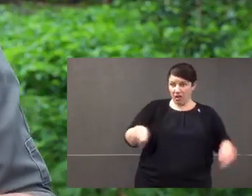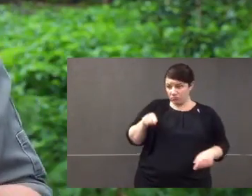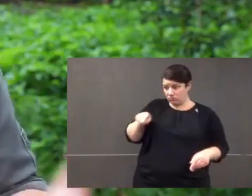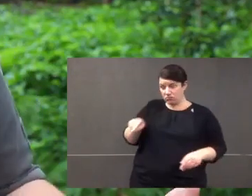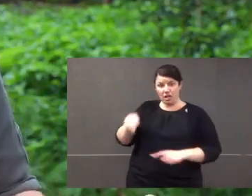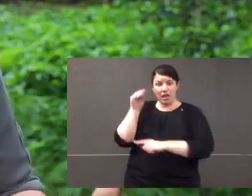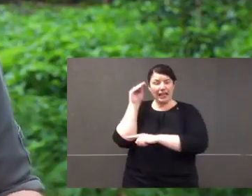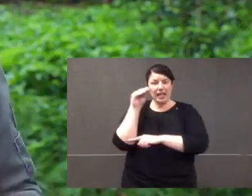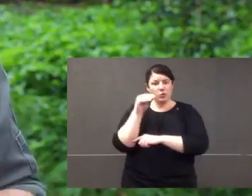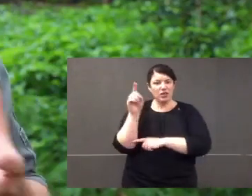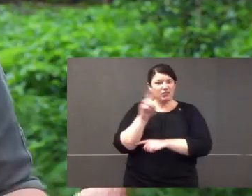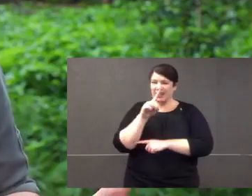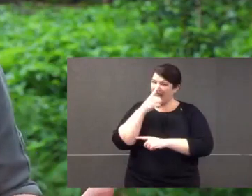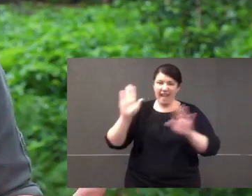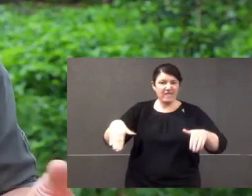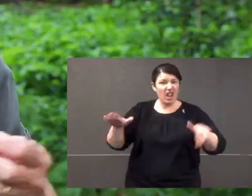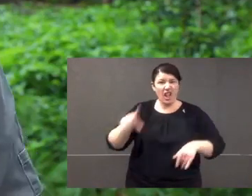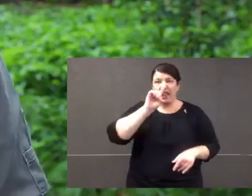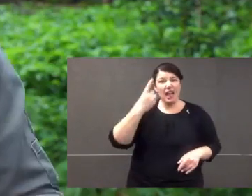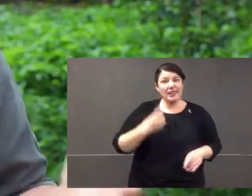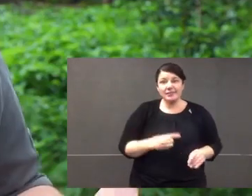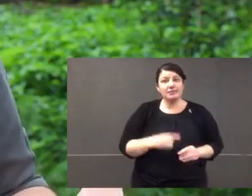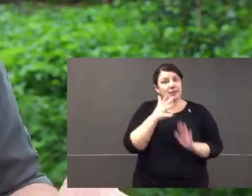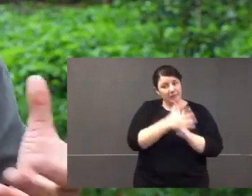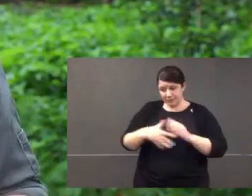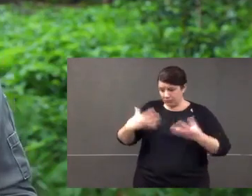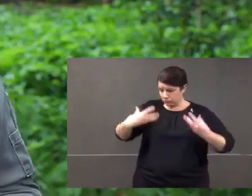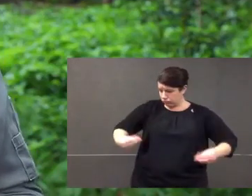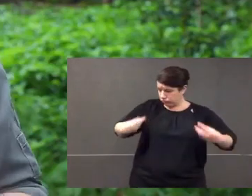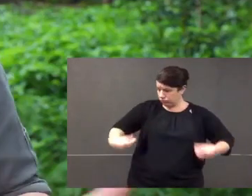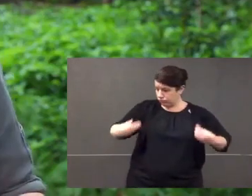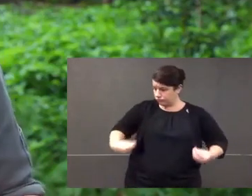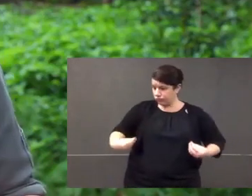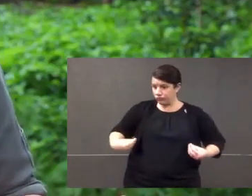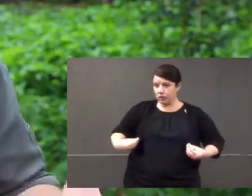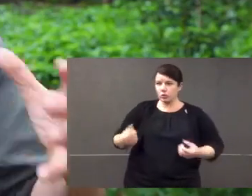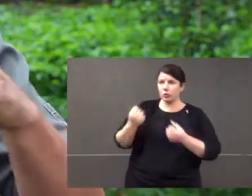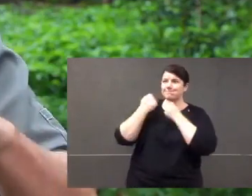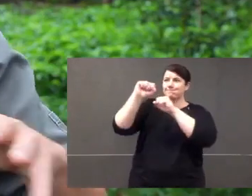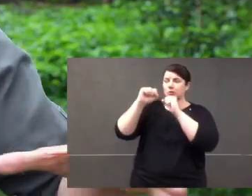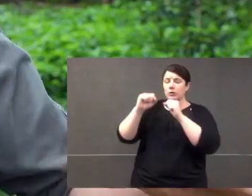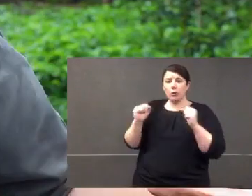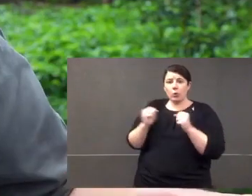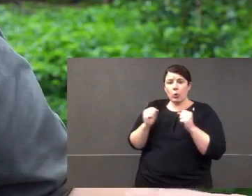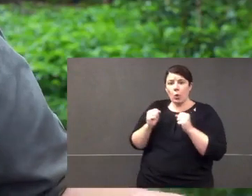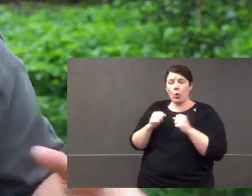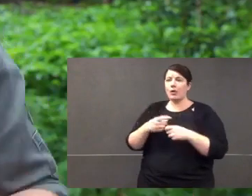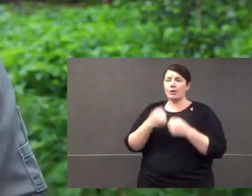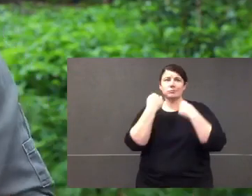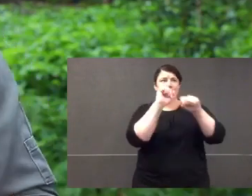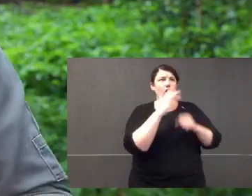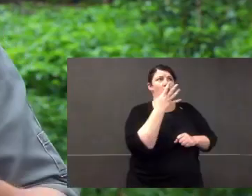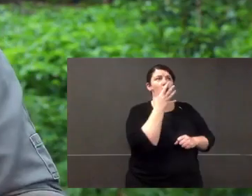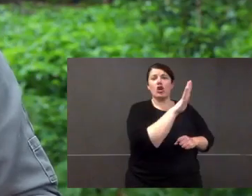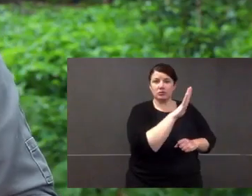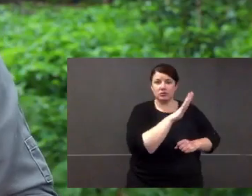and flight feathers are used for what they sound like. They're used to fly. But cassowaries are flightless. So the feathers on cassowary are